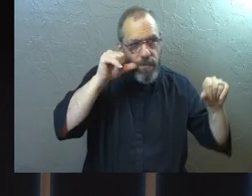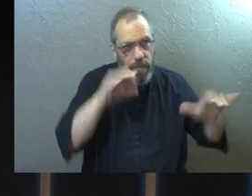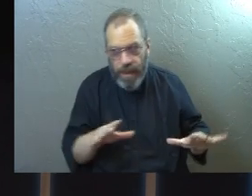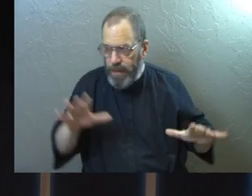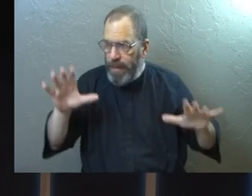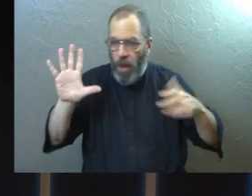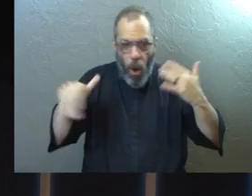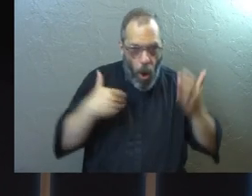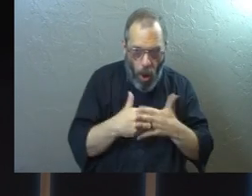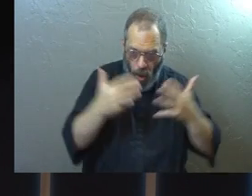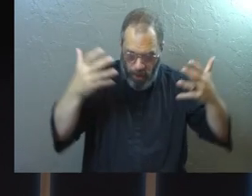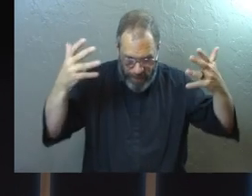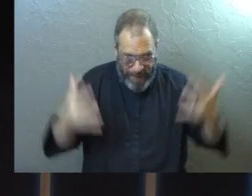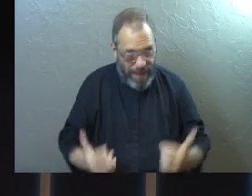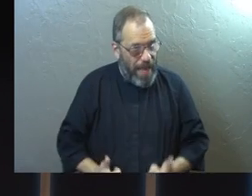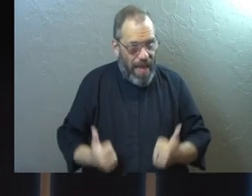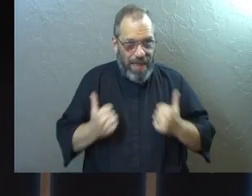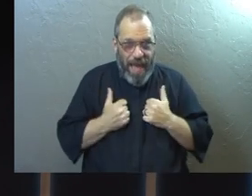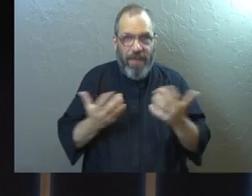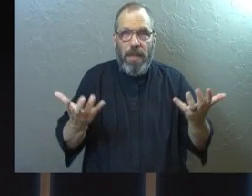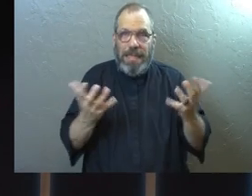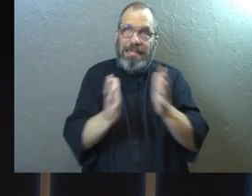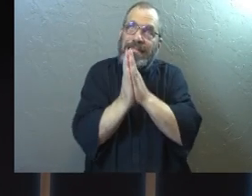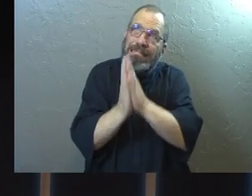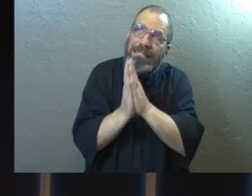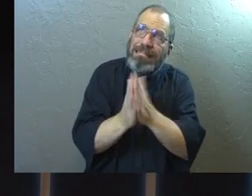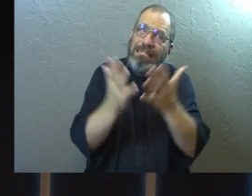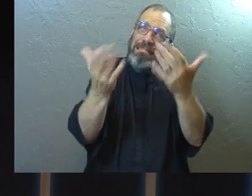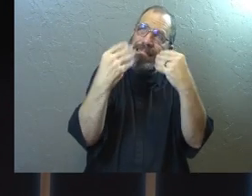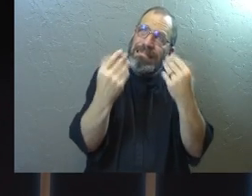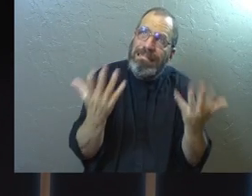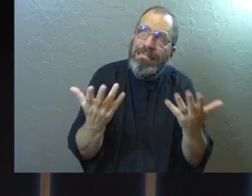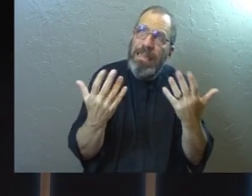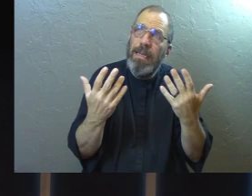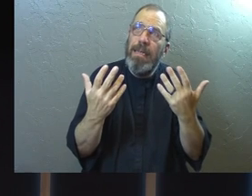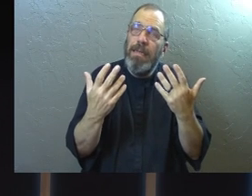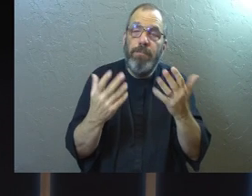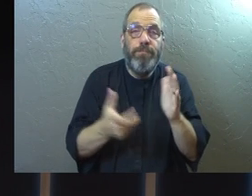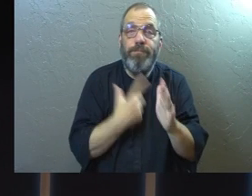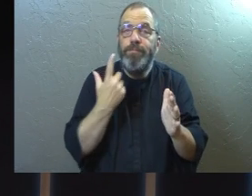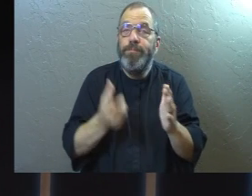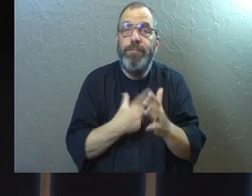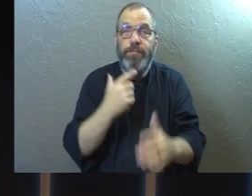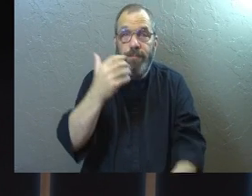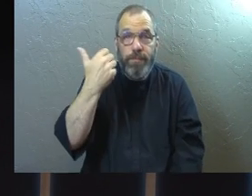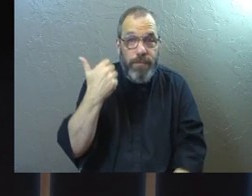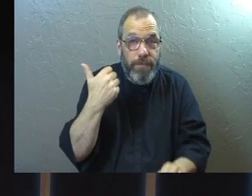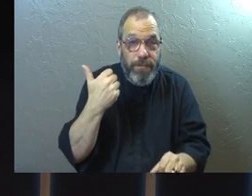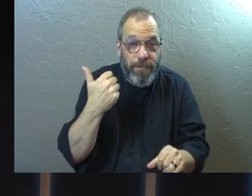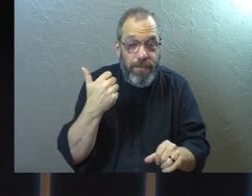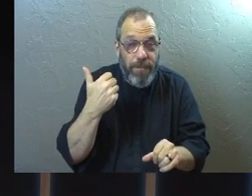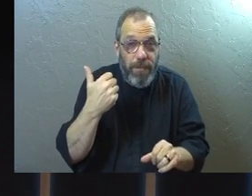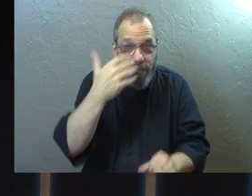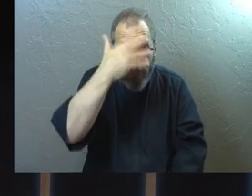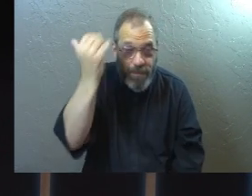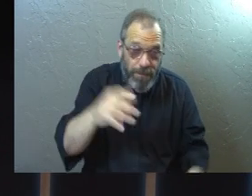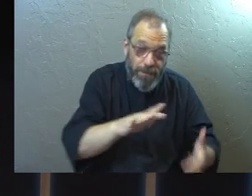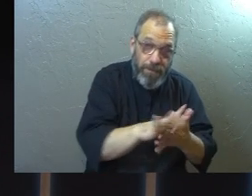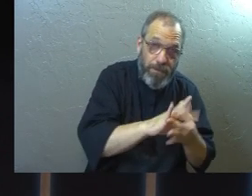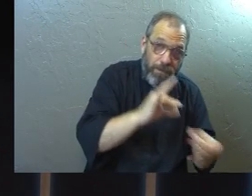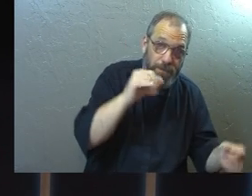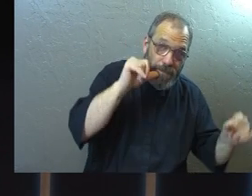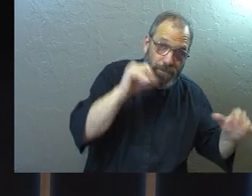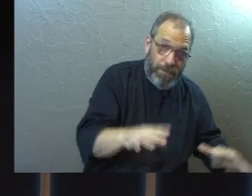There's all the things in this life practically that we pray and we ask God to move in. Sometimes we forget about the spiritual blessings